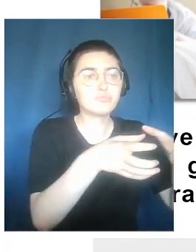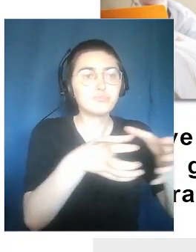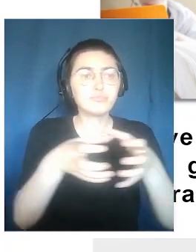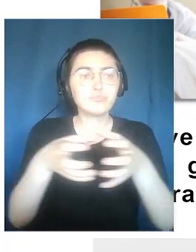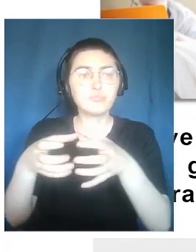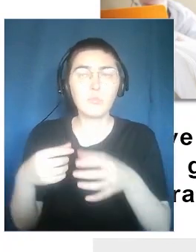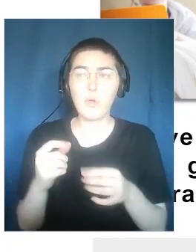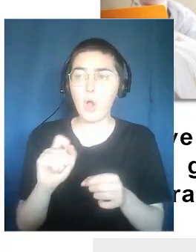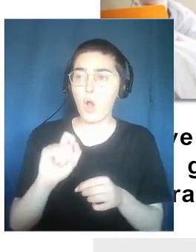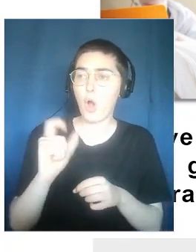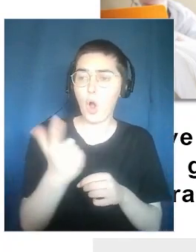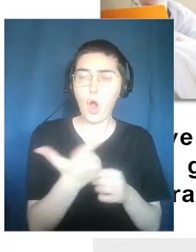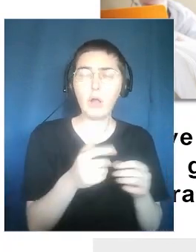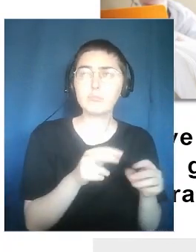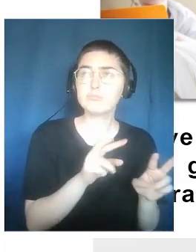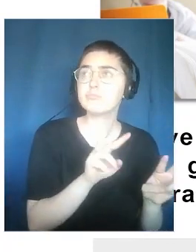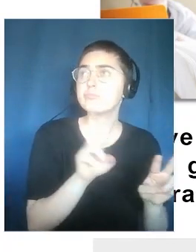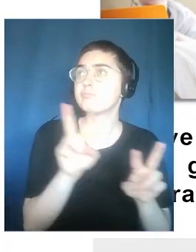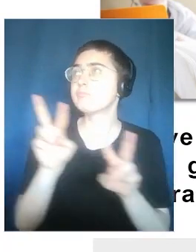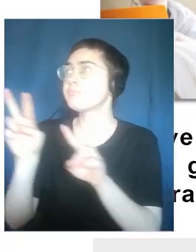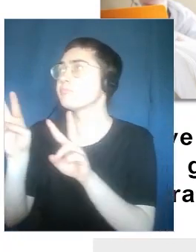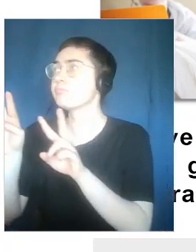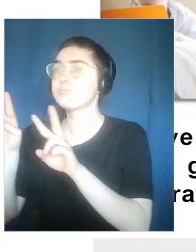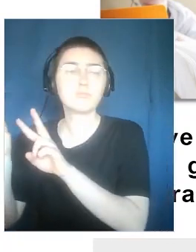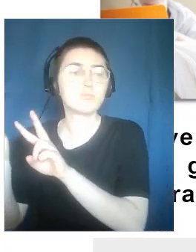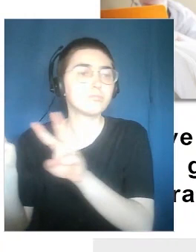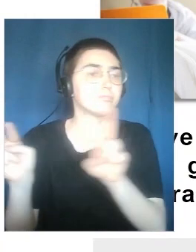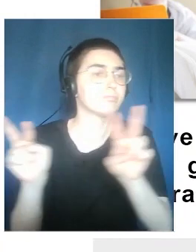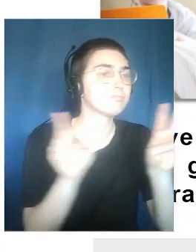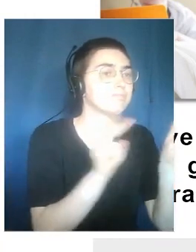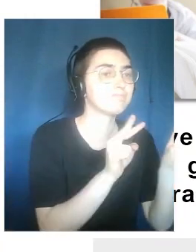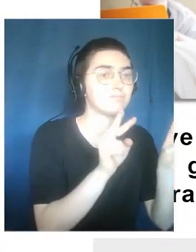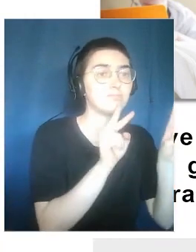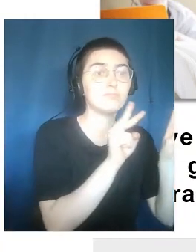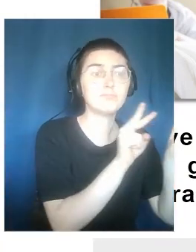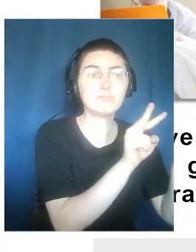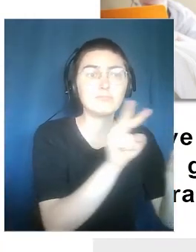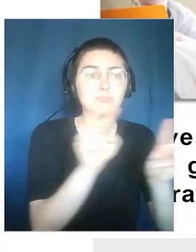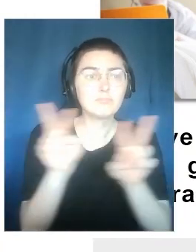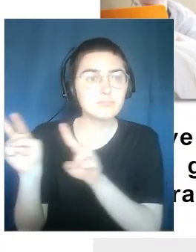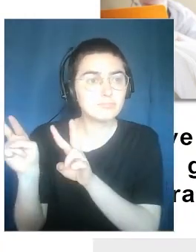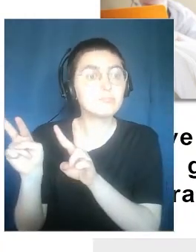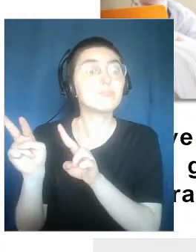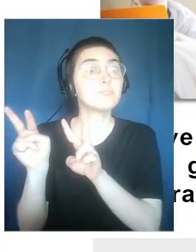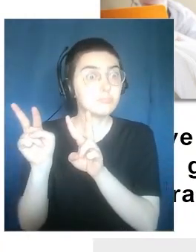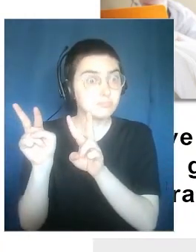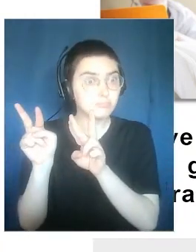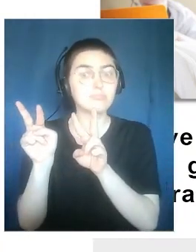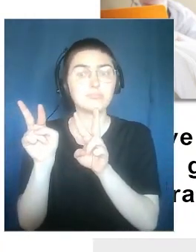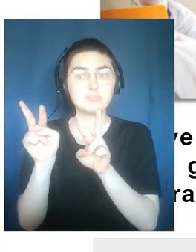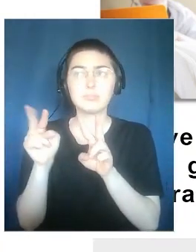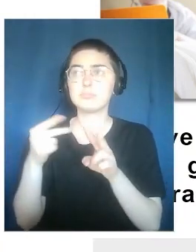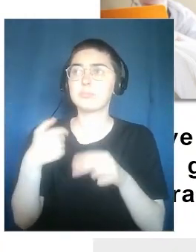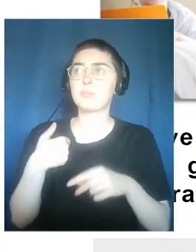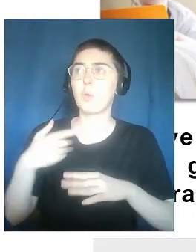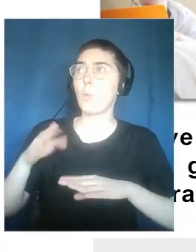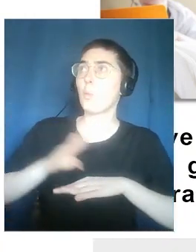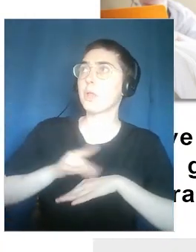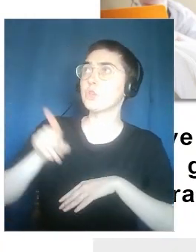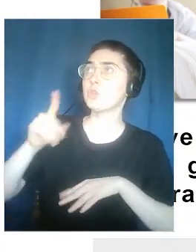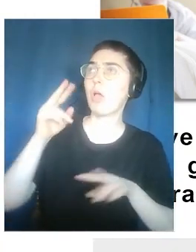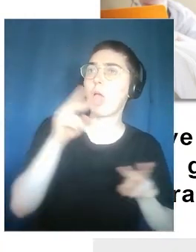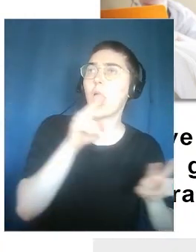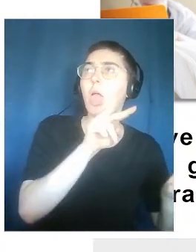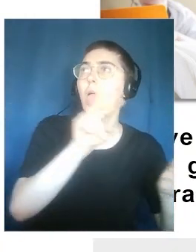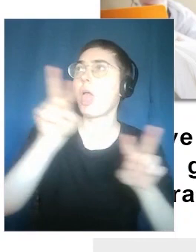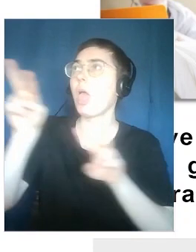rotated at the same time towards a window to watch a monument. And